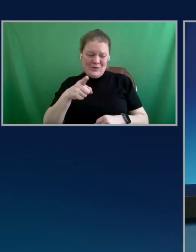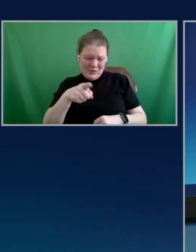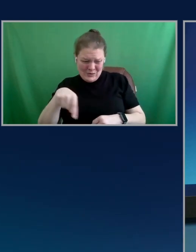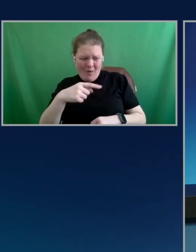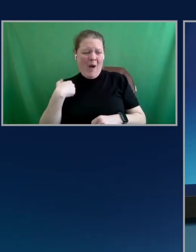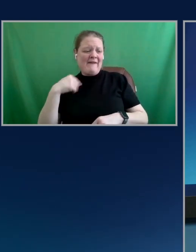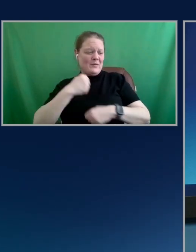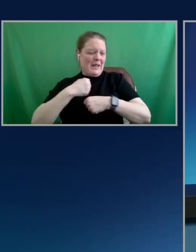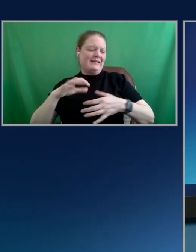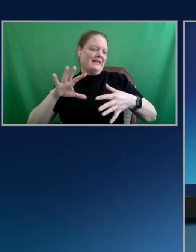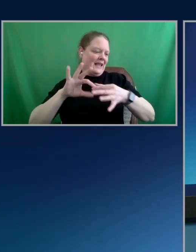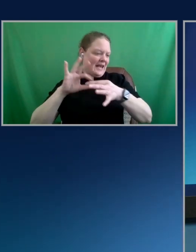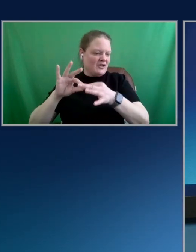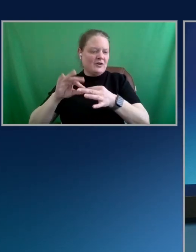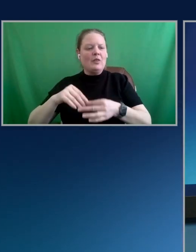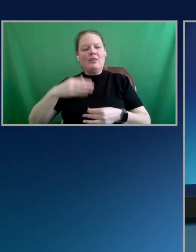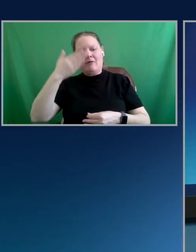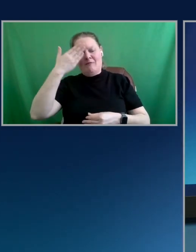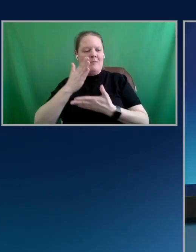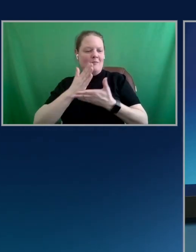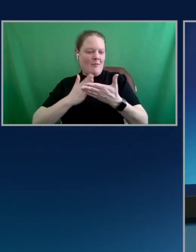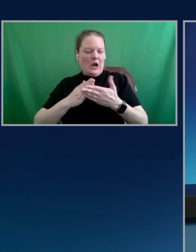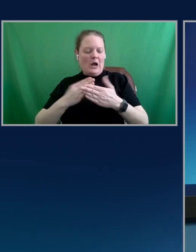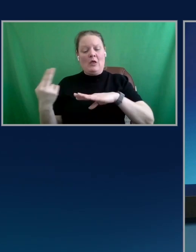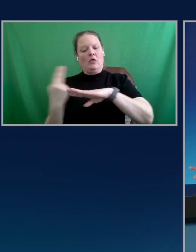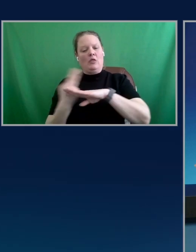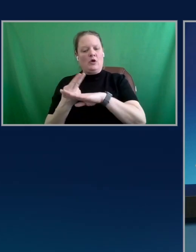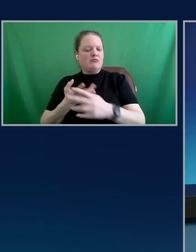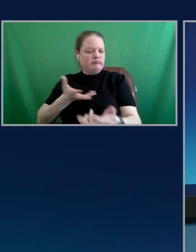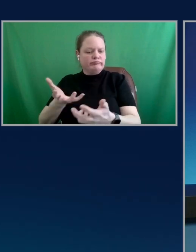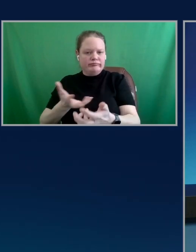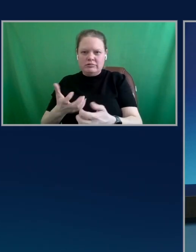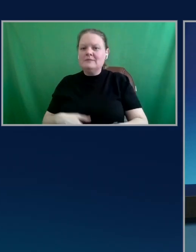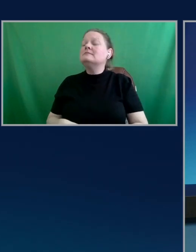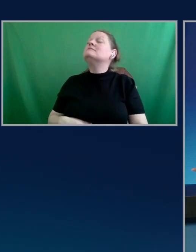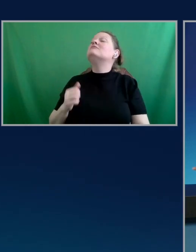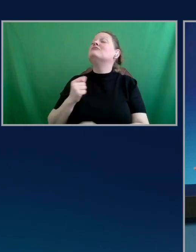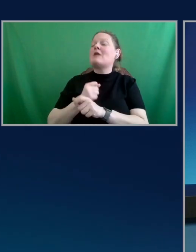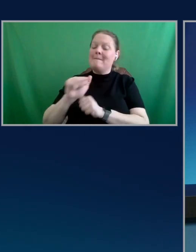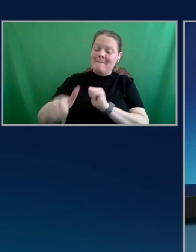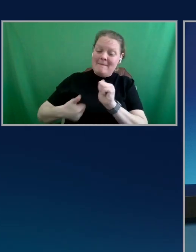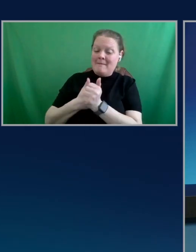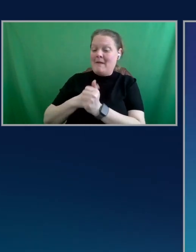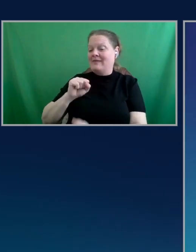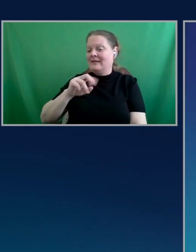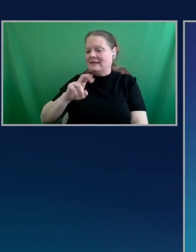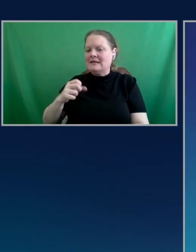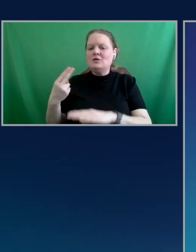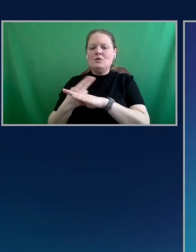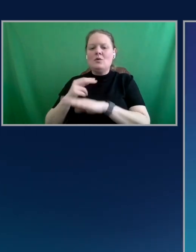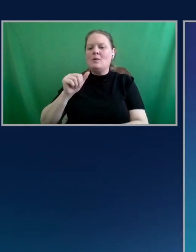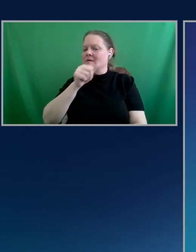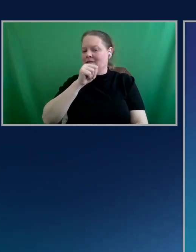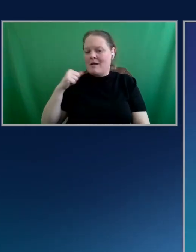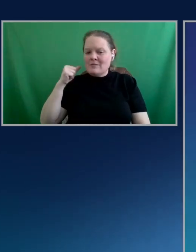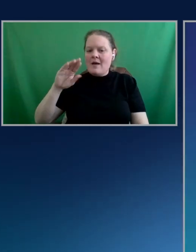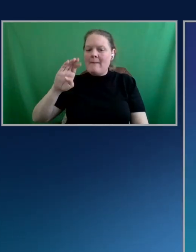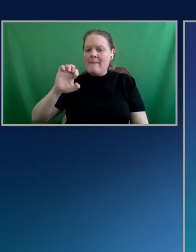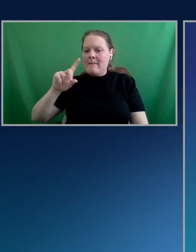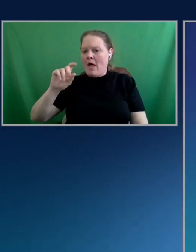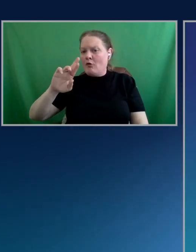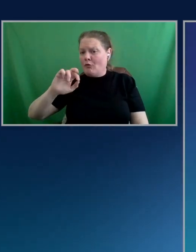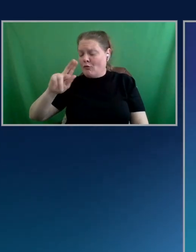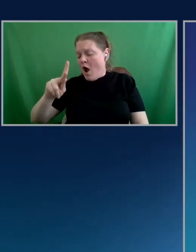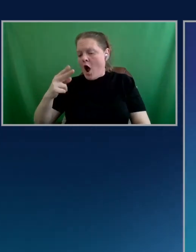the front-end piece that the users are interacting with. And behind the scenes, it's all using Amazon Bedrock so you can use whatever model you